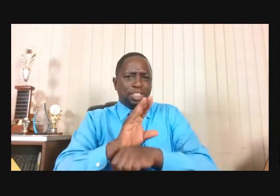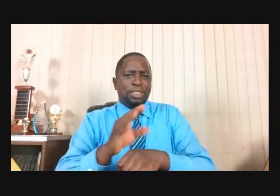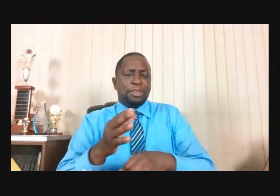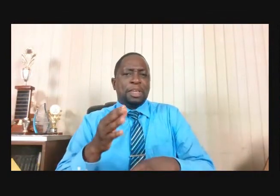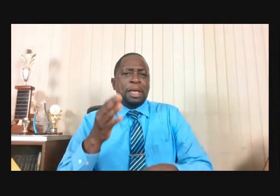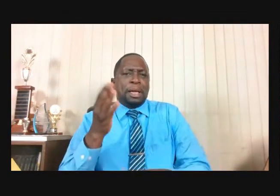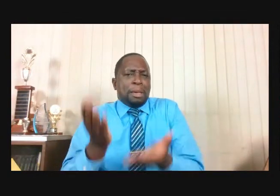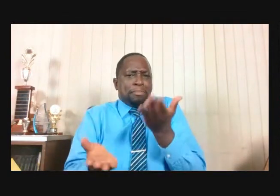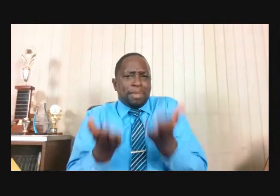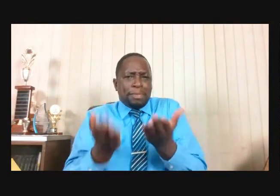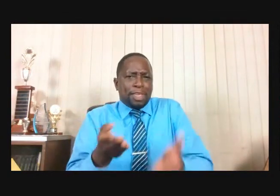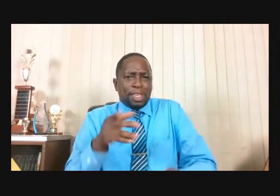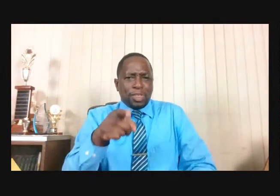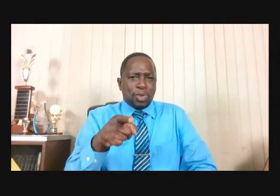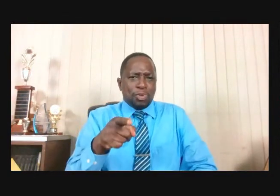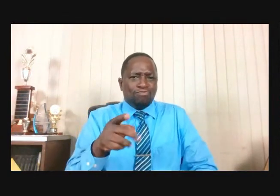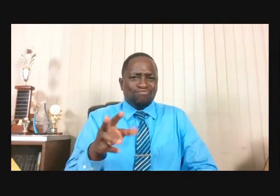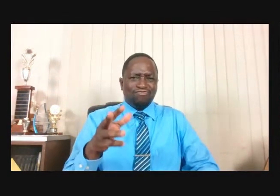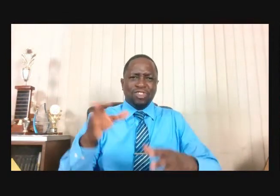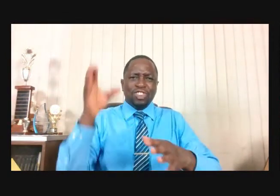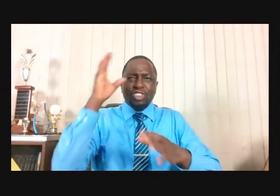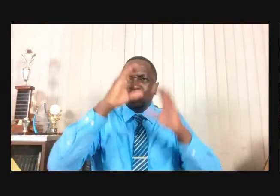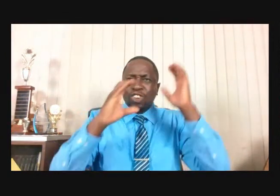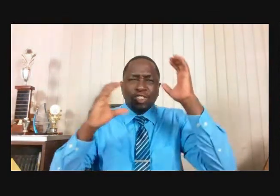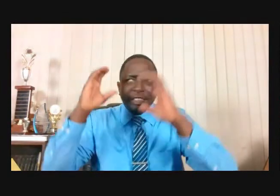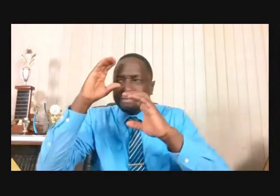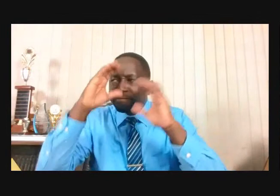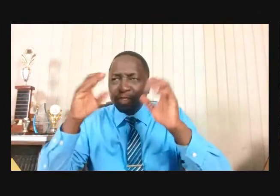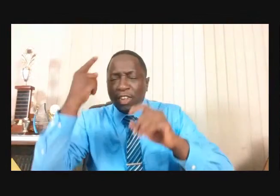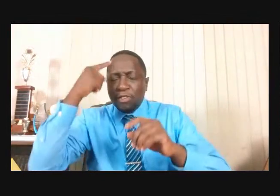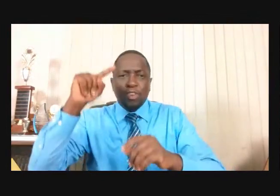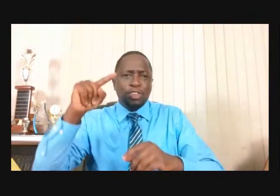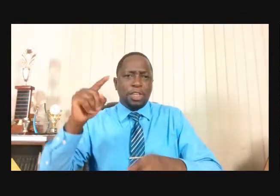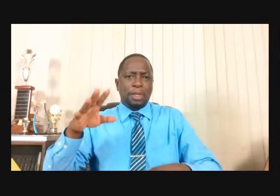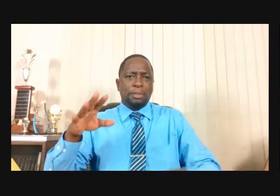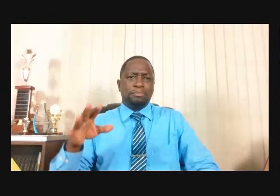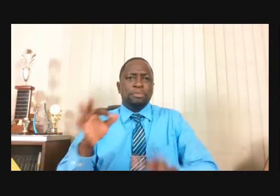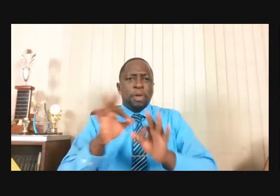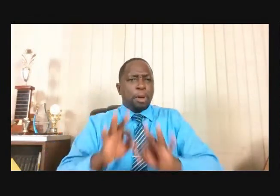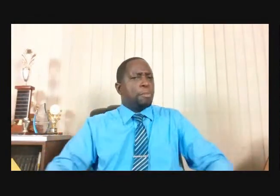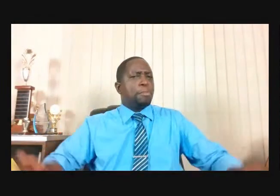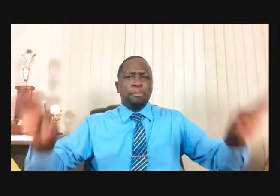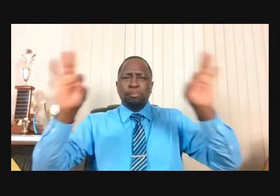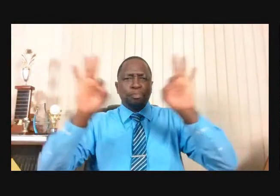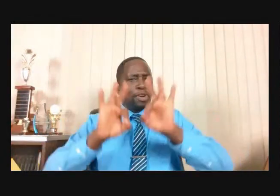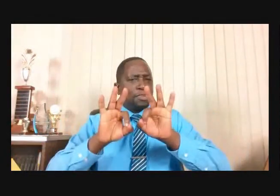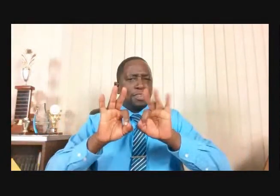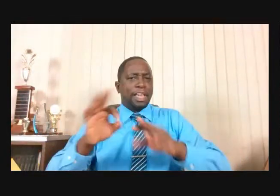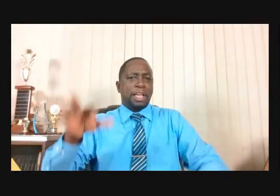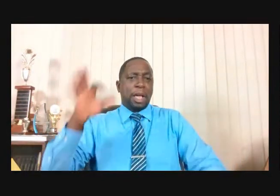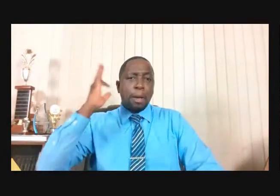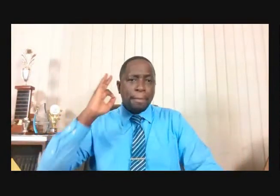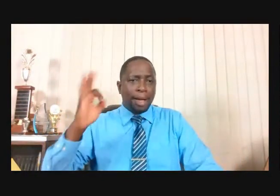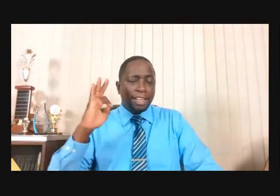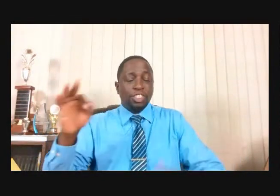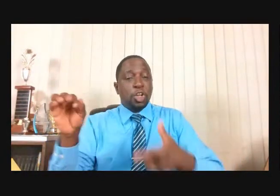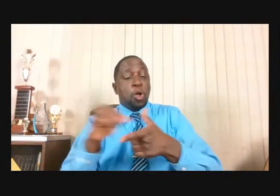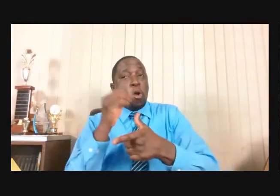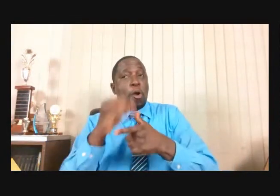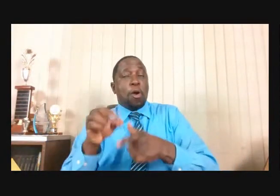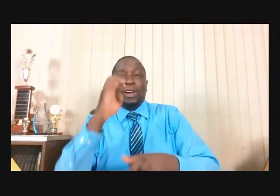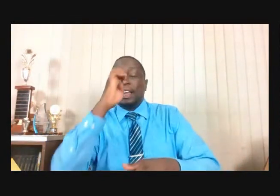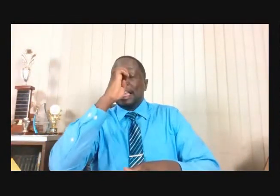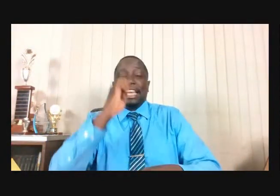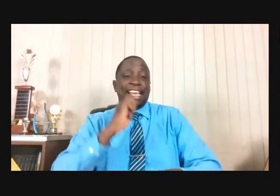No One Is Perfect You're Looking For The Perfect Elders The Perfect Board Members The Perfect Individuals In